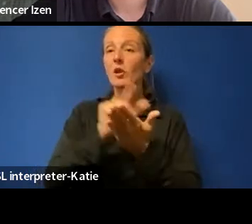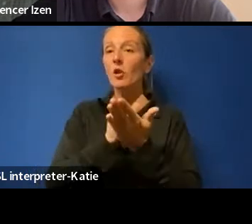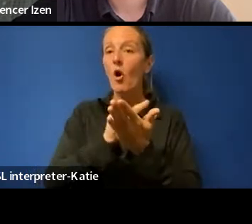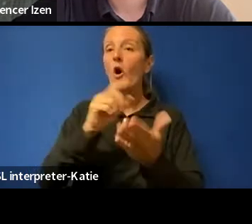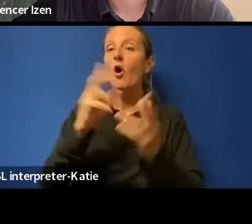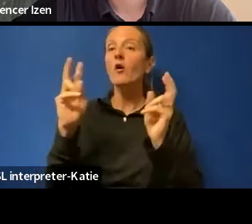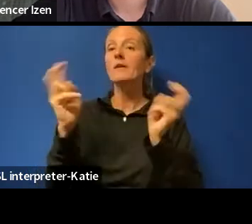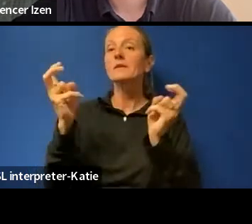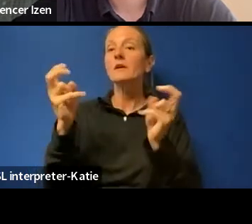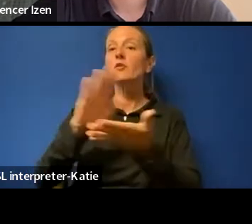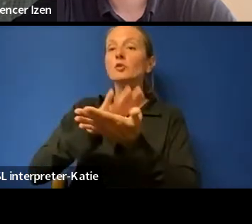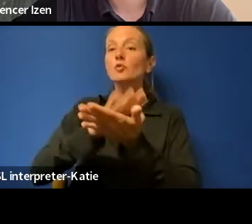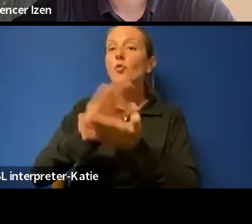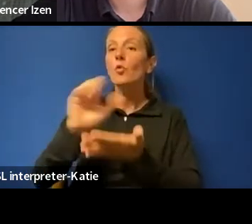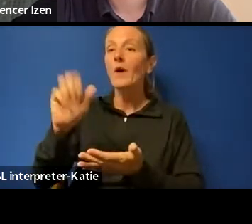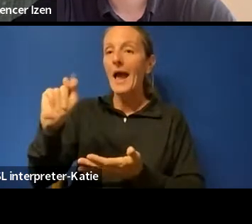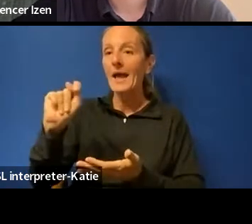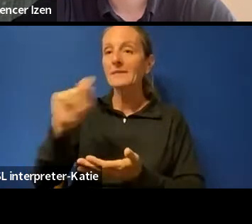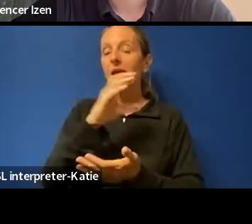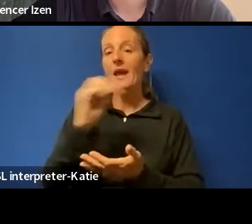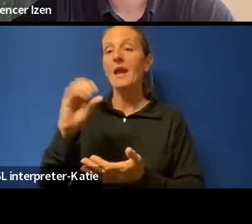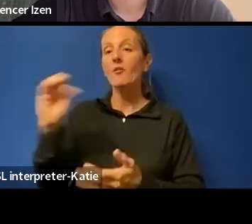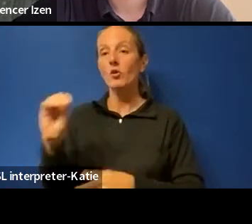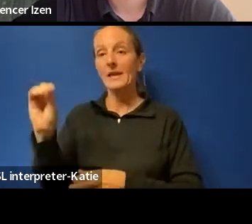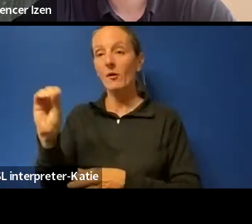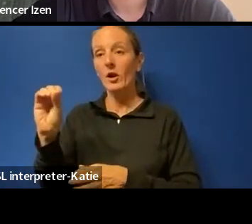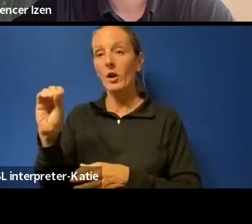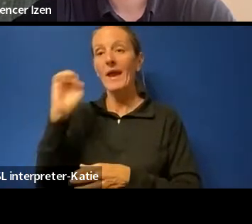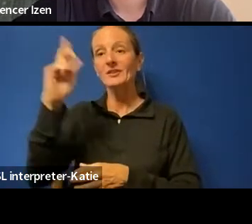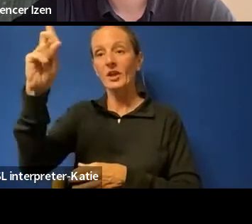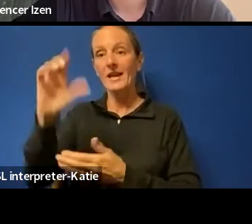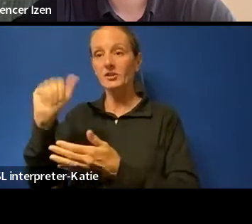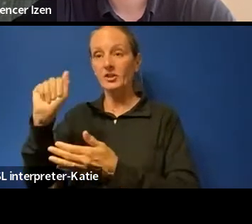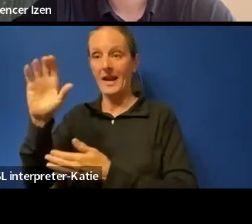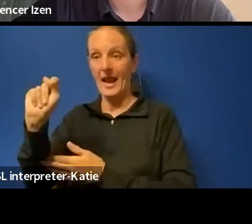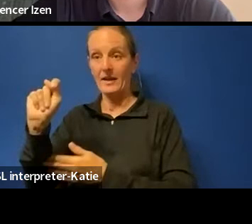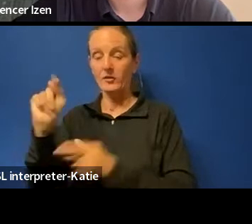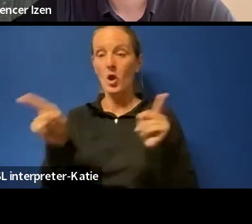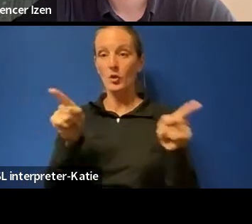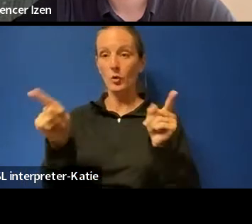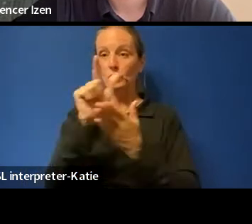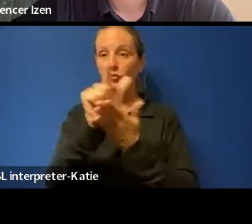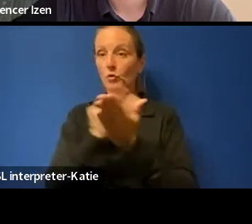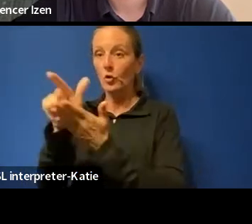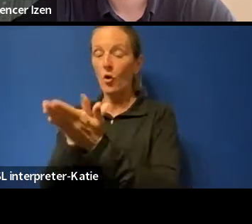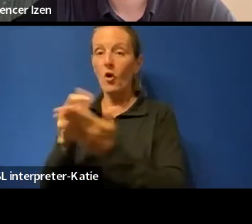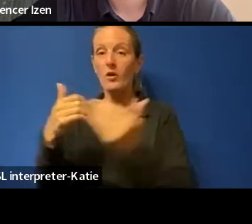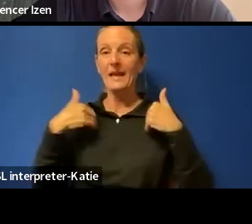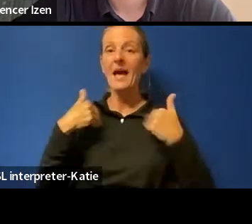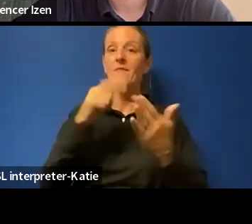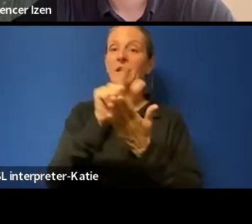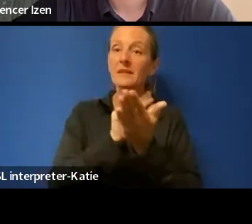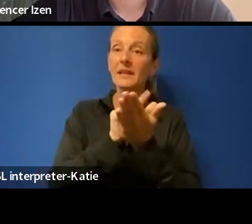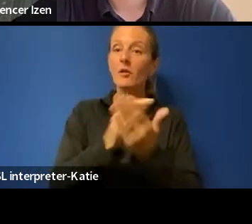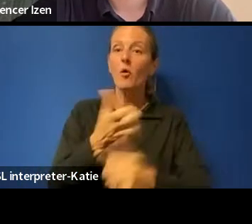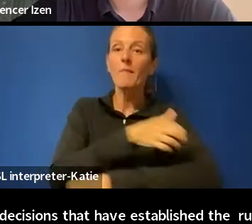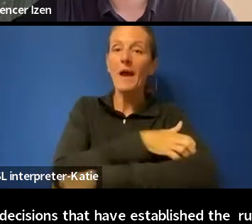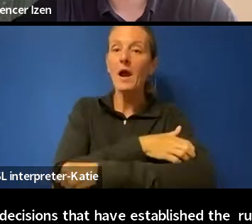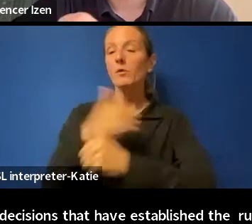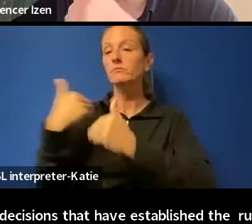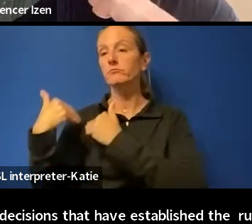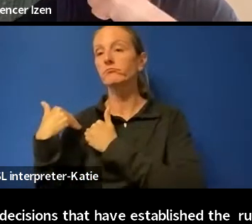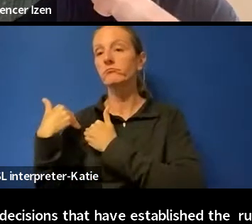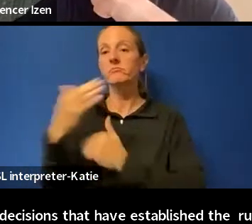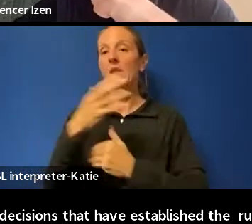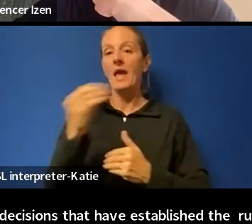and in Ontario via the Education Act. These are laws that set out the legal powers and responsibilities of teachers, school administrators,